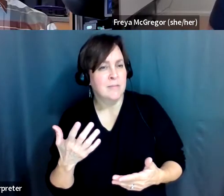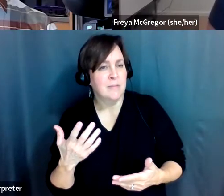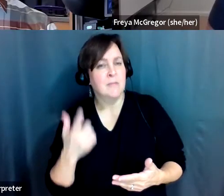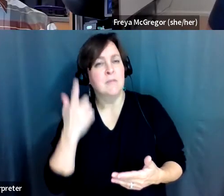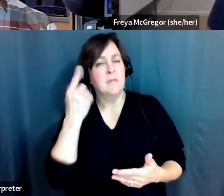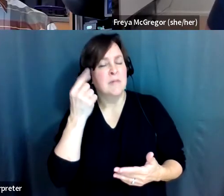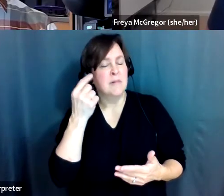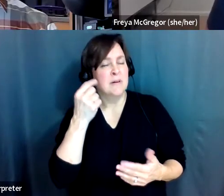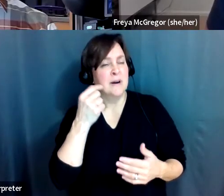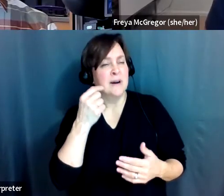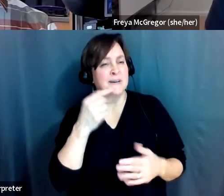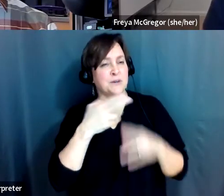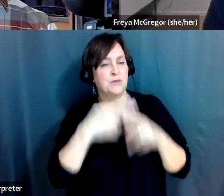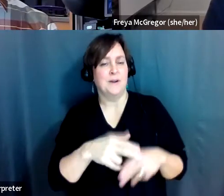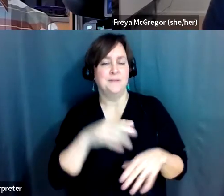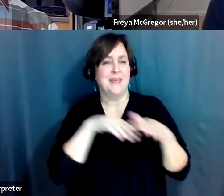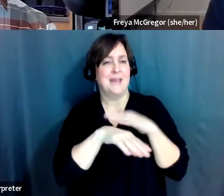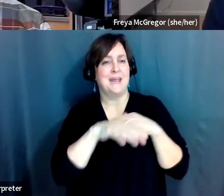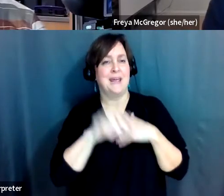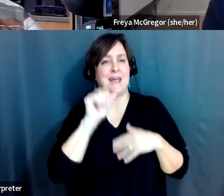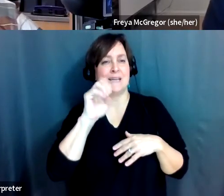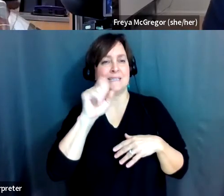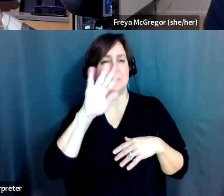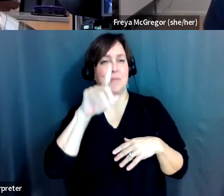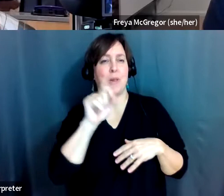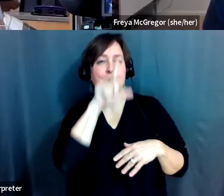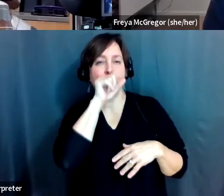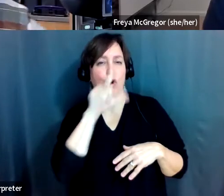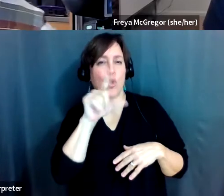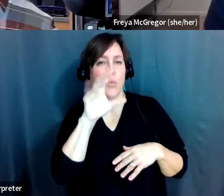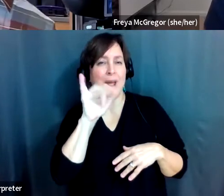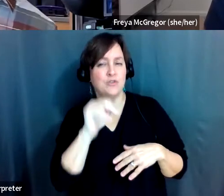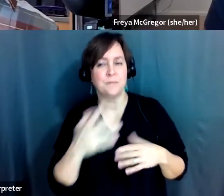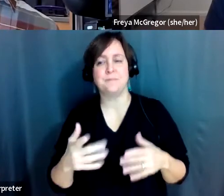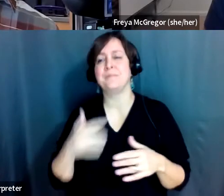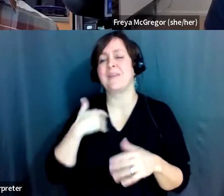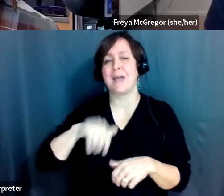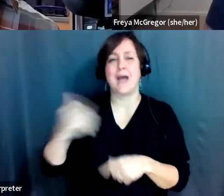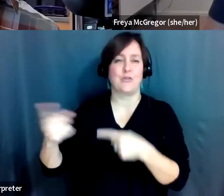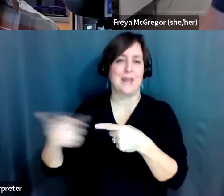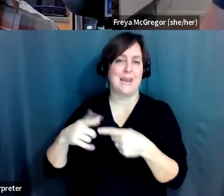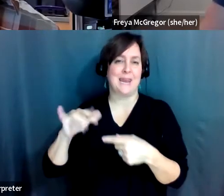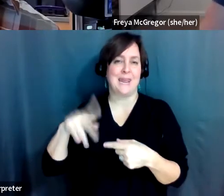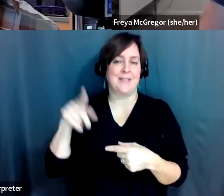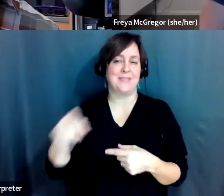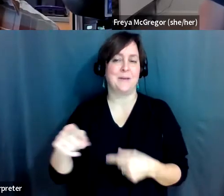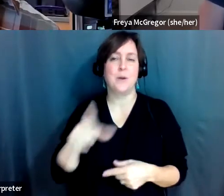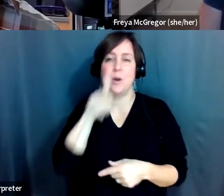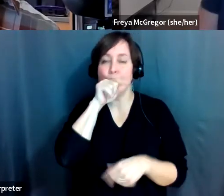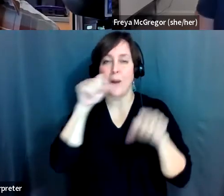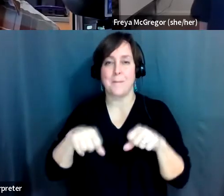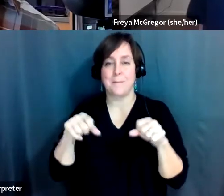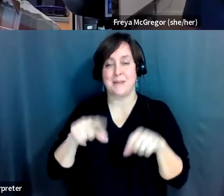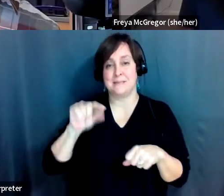So if you're interested in learning more folks, there's, there's another link in the chat to our website, birdability.org slash